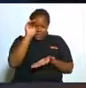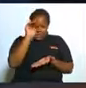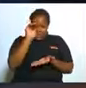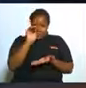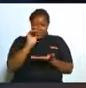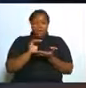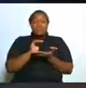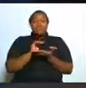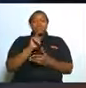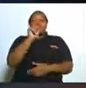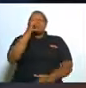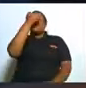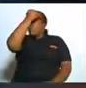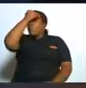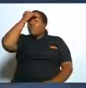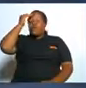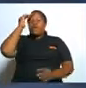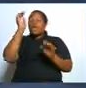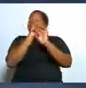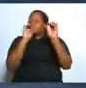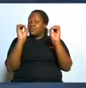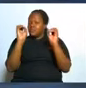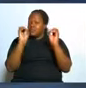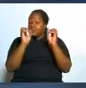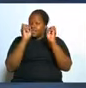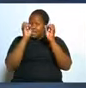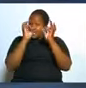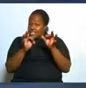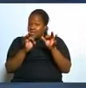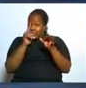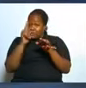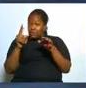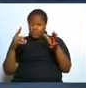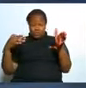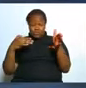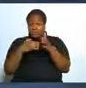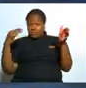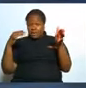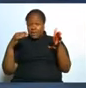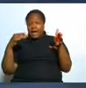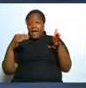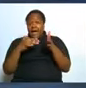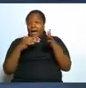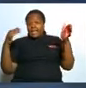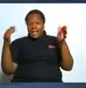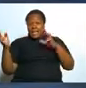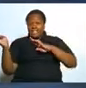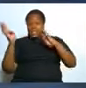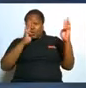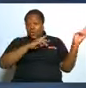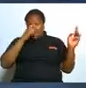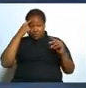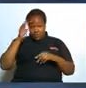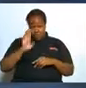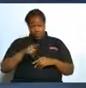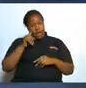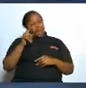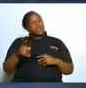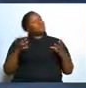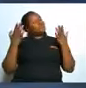don't forget this if you go against the sea wave you are gone